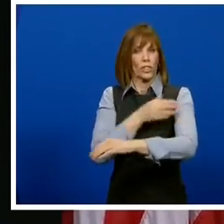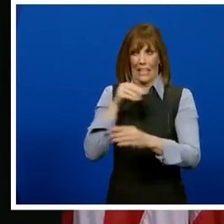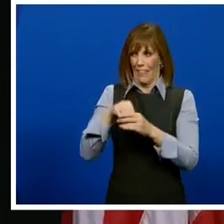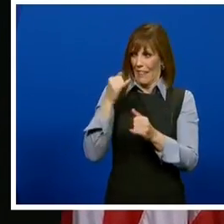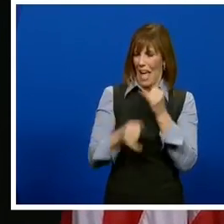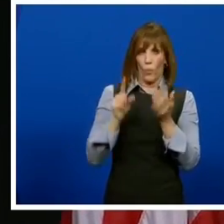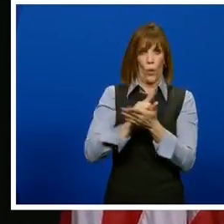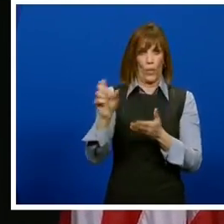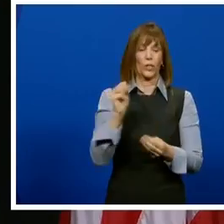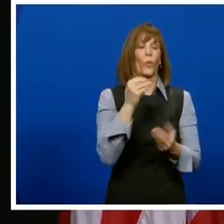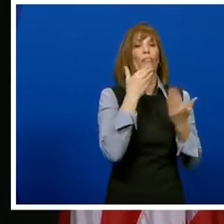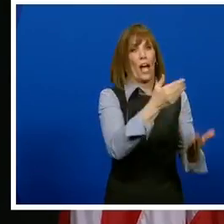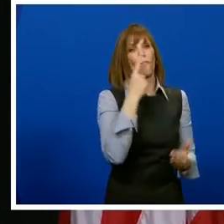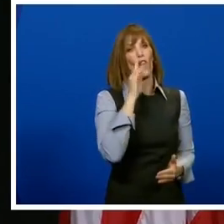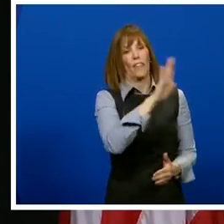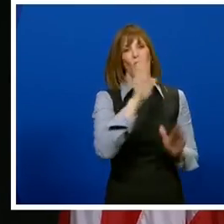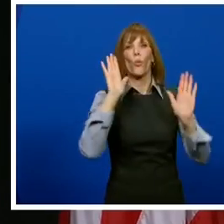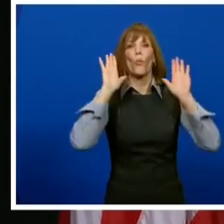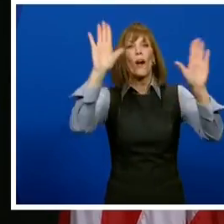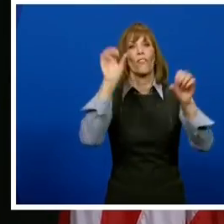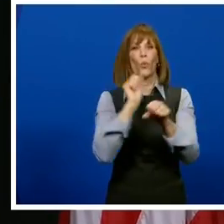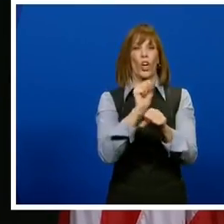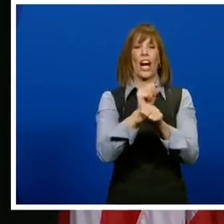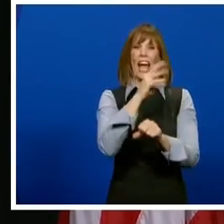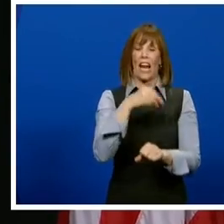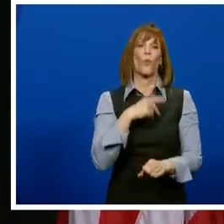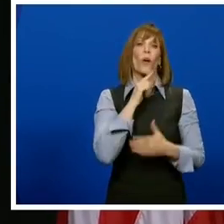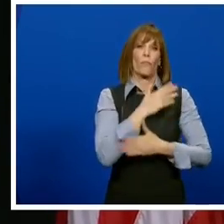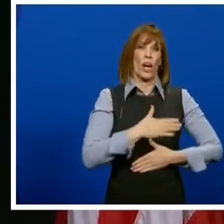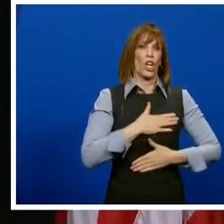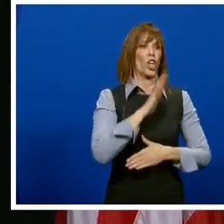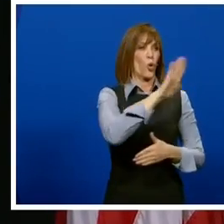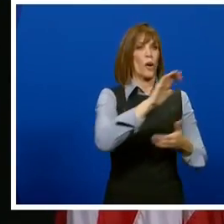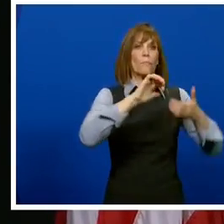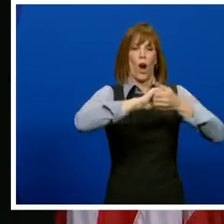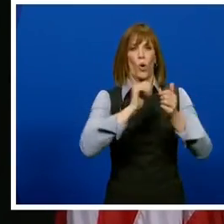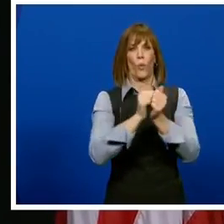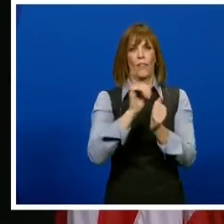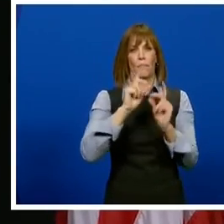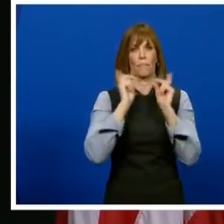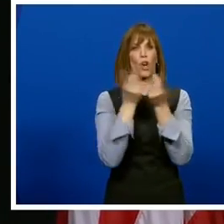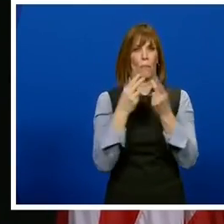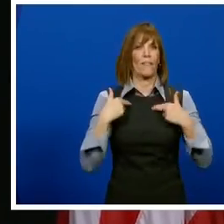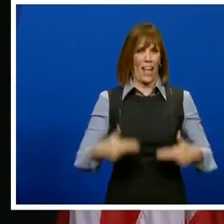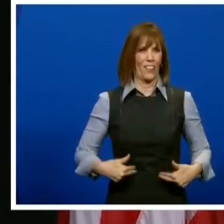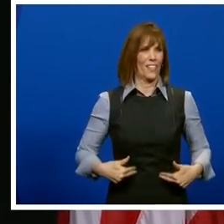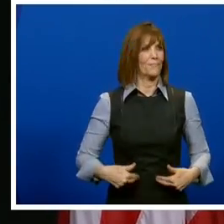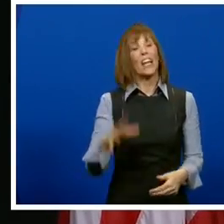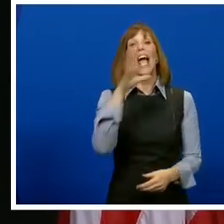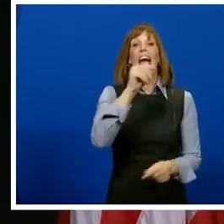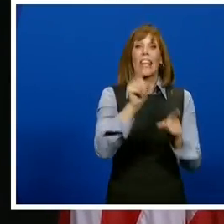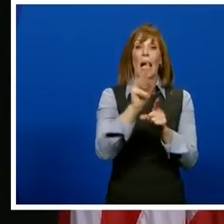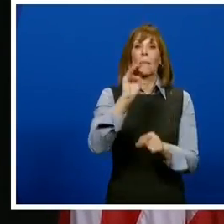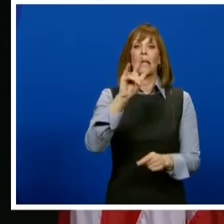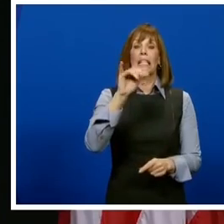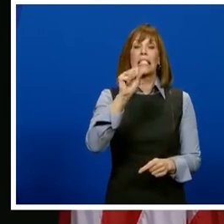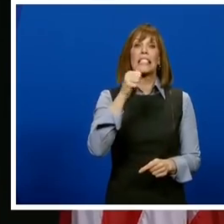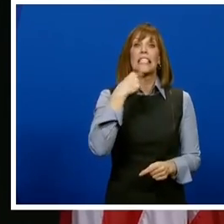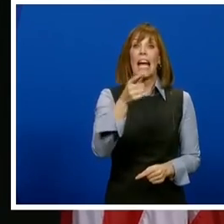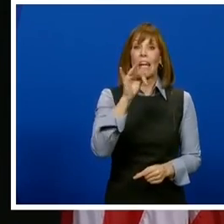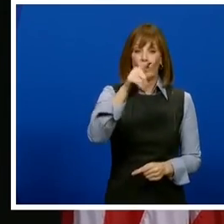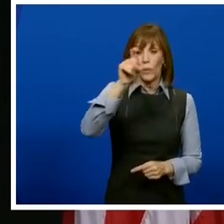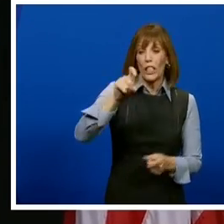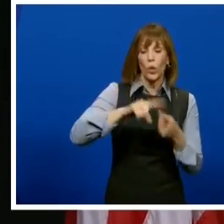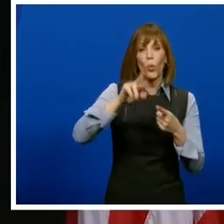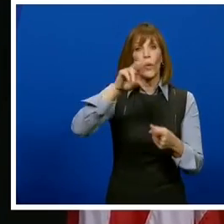week. So thank you for that great effort, and I really appreciate the partnership with the Iowa Department of Public Health. And as Melissa said earlier, if you need